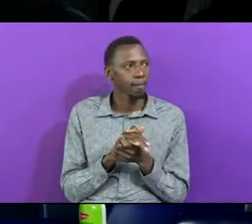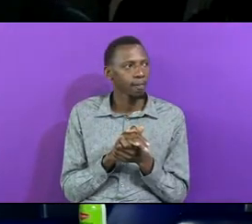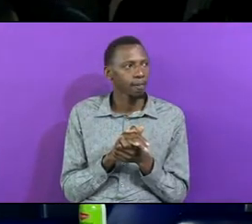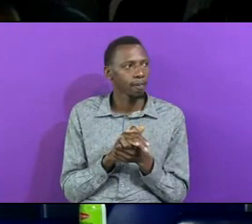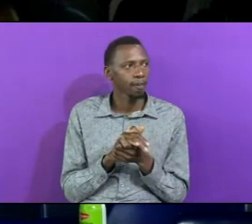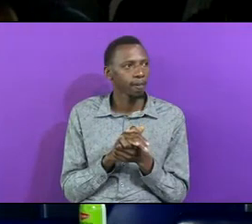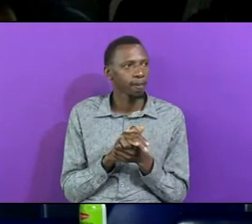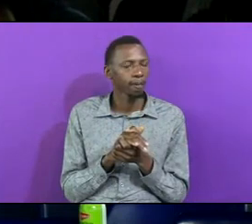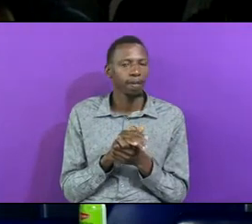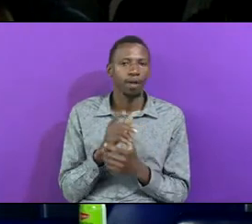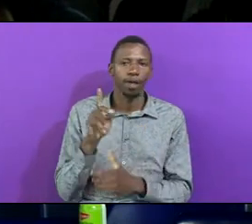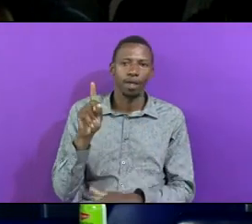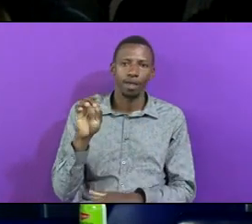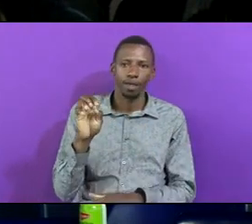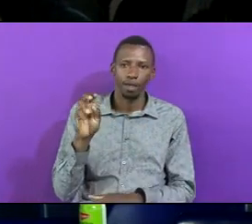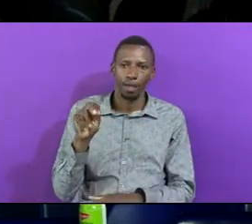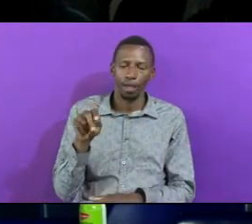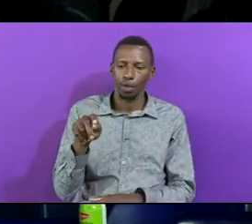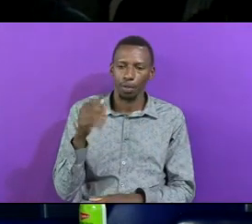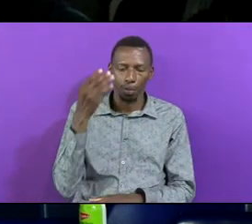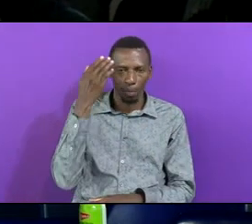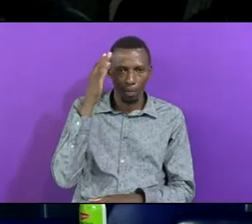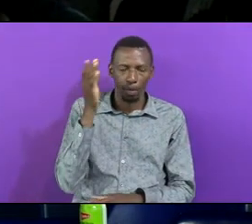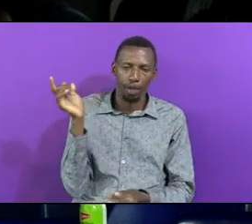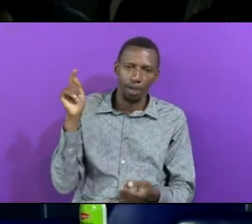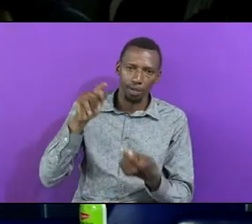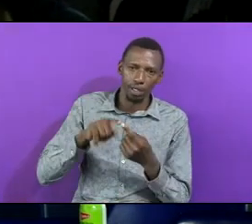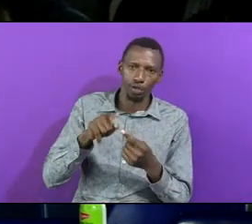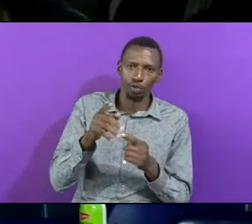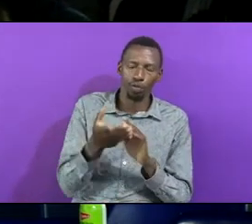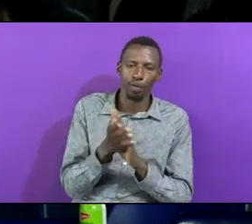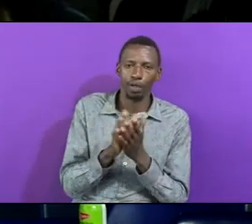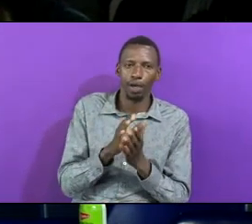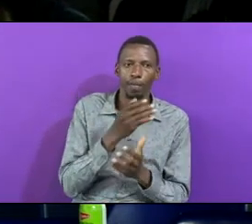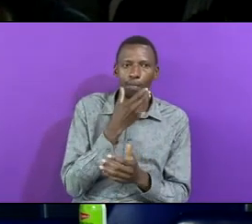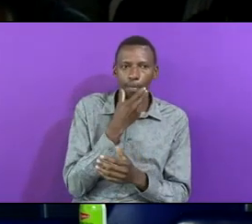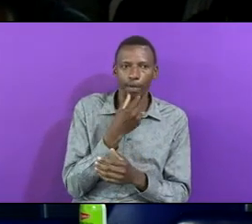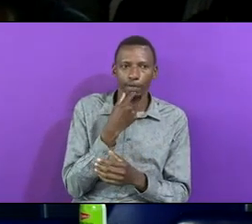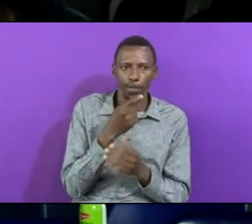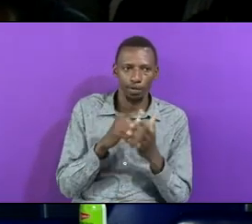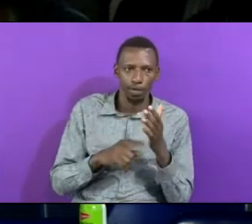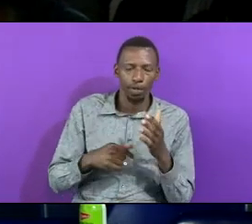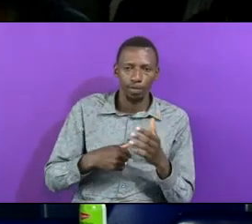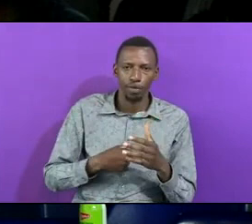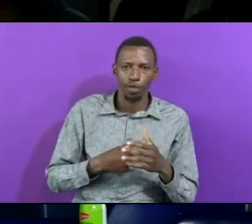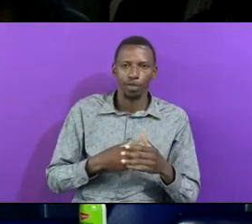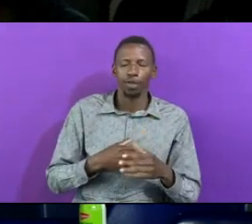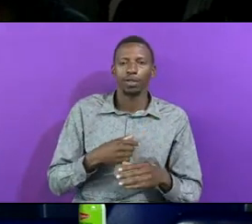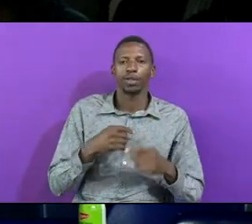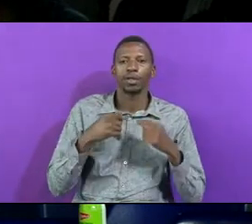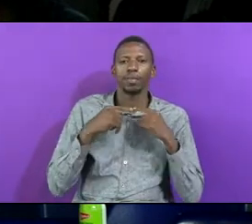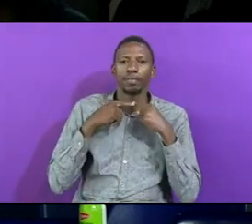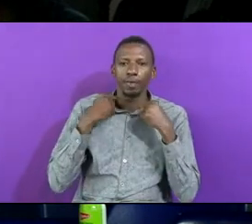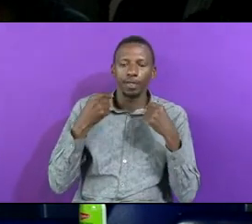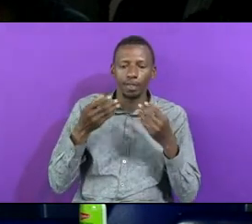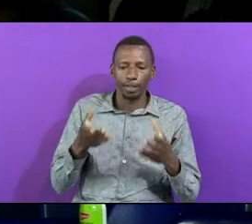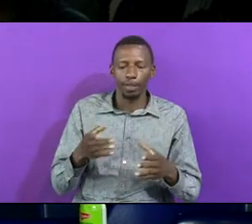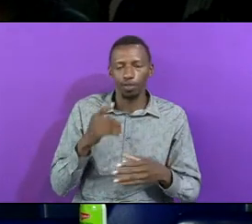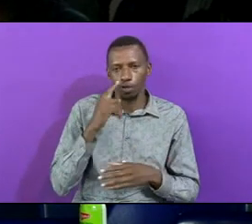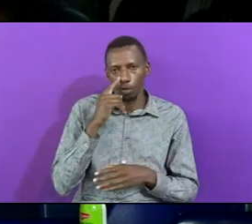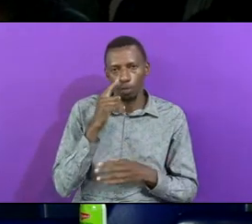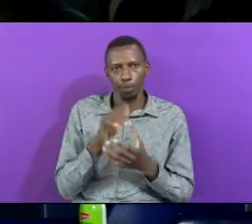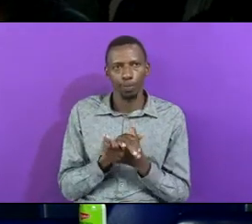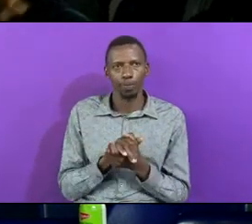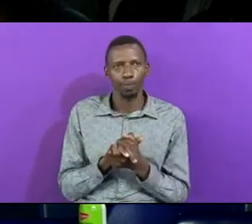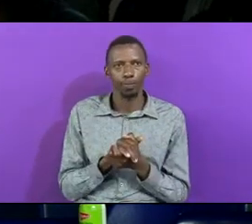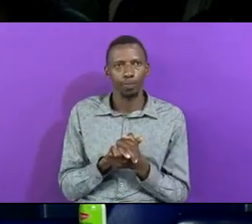And Can You Never Know Until You Become A Man And Say I The Priest Of This So In Case Mary Lynn Has